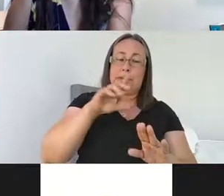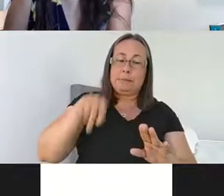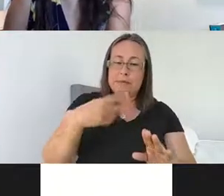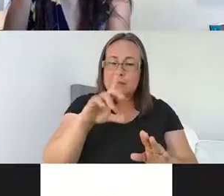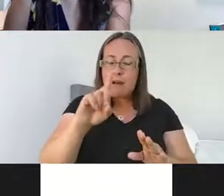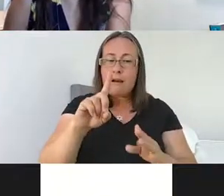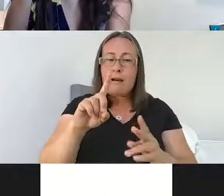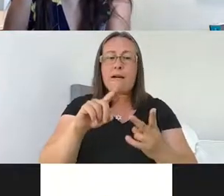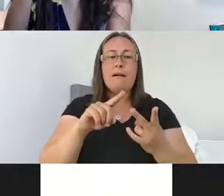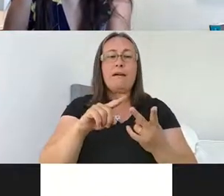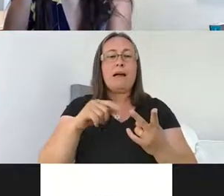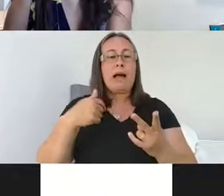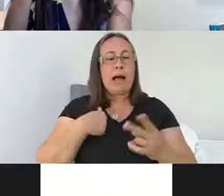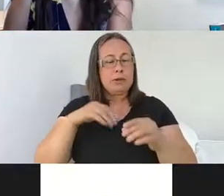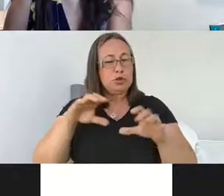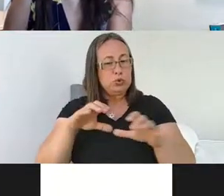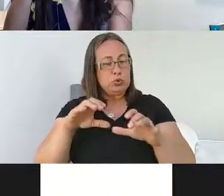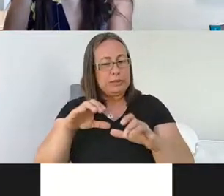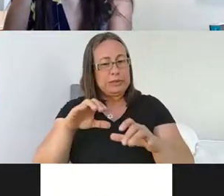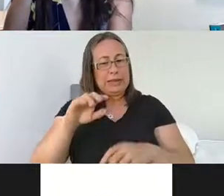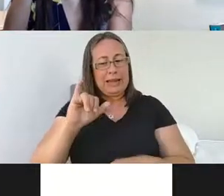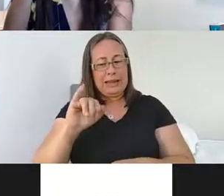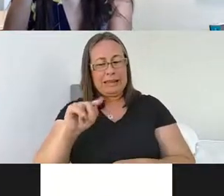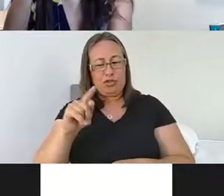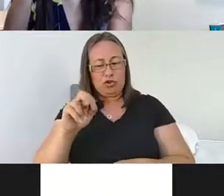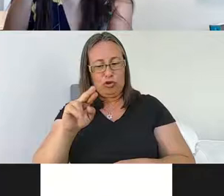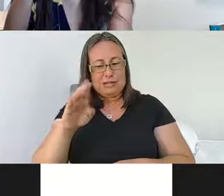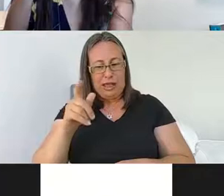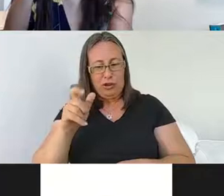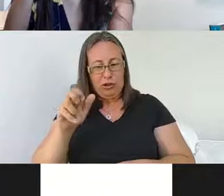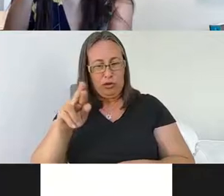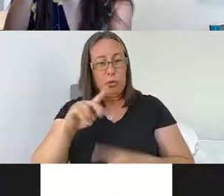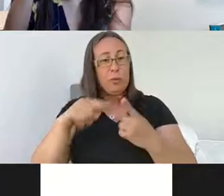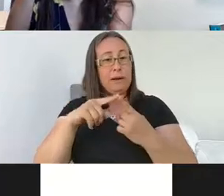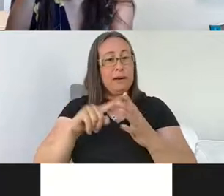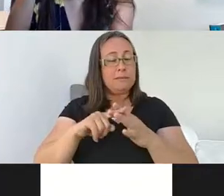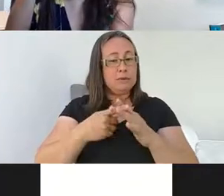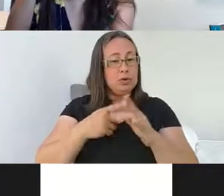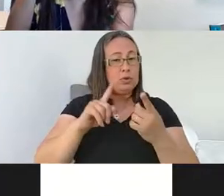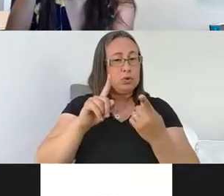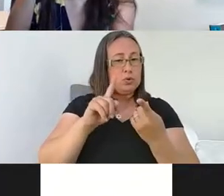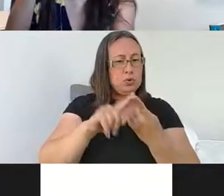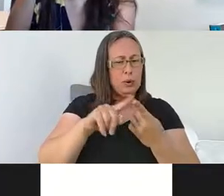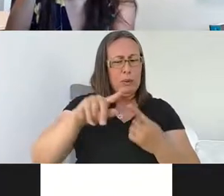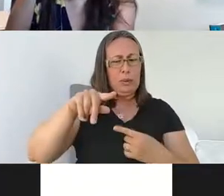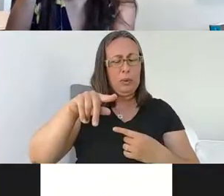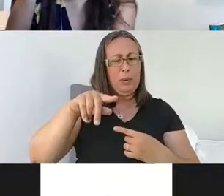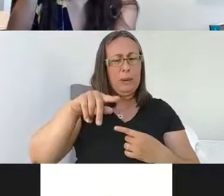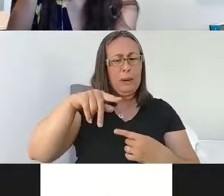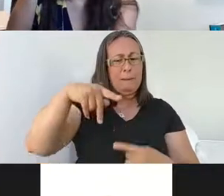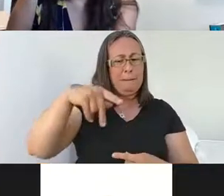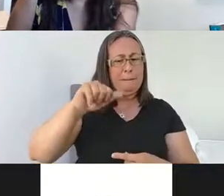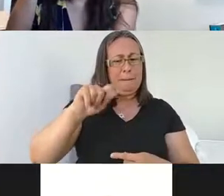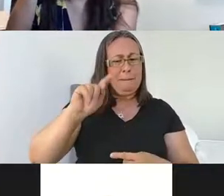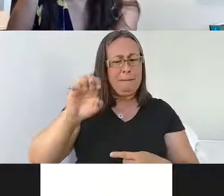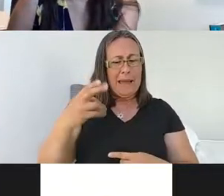electrophysiology called intracellular. When I started working with Paco, I moved to what's called patch clamp recording. And I really